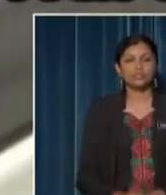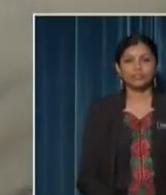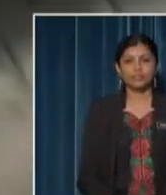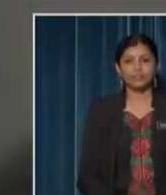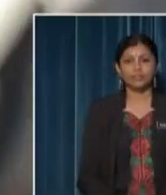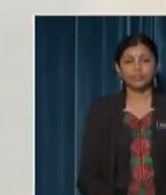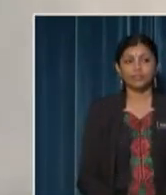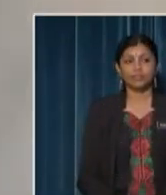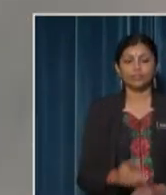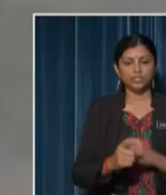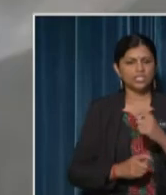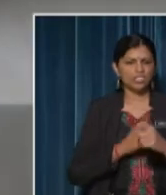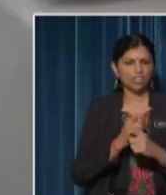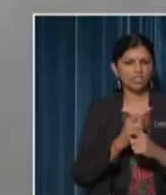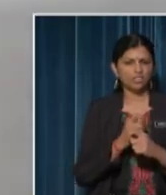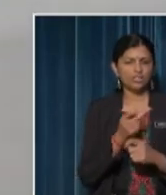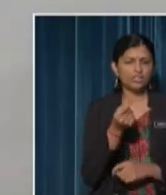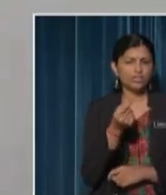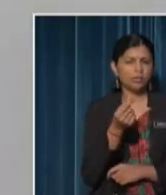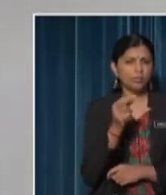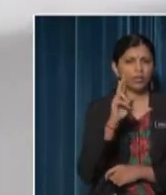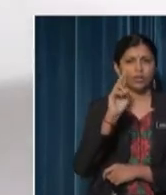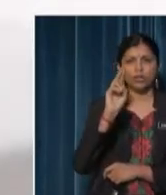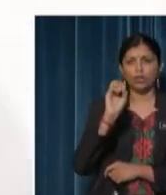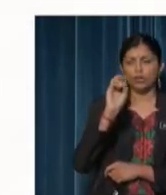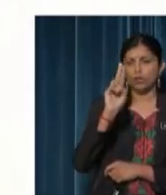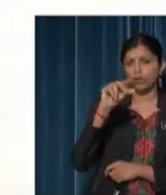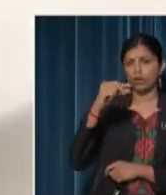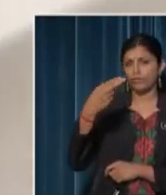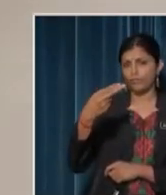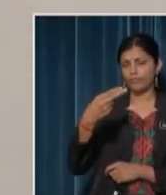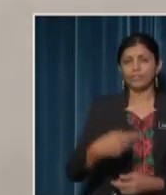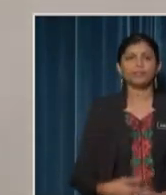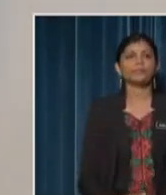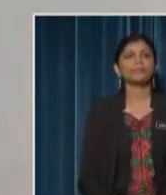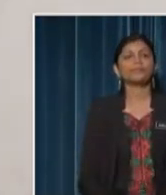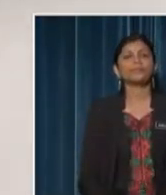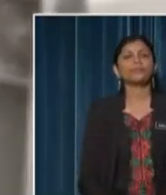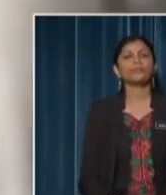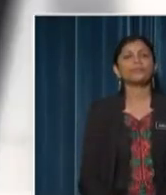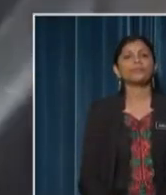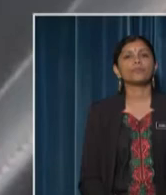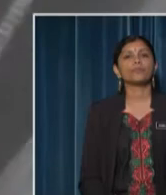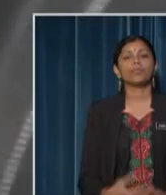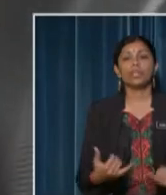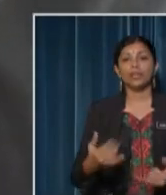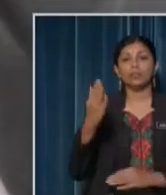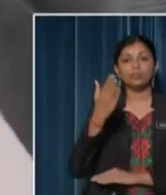is a little bit rough Now, how about using our sense of smell?